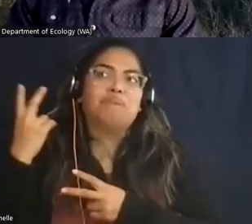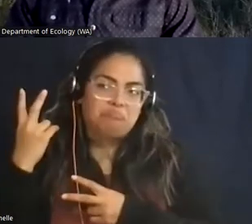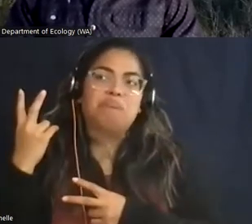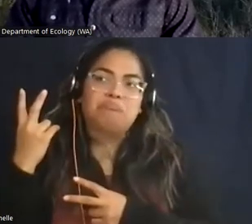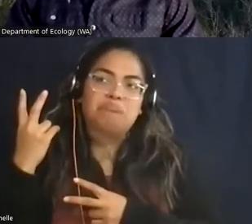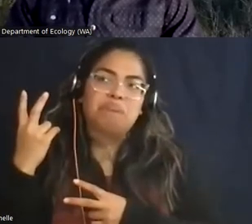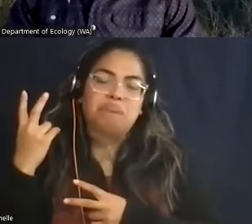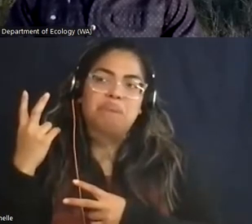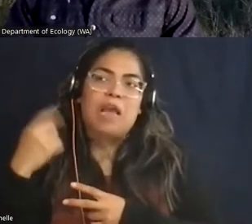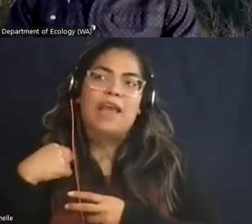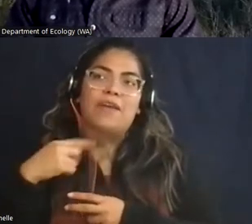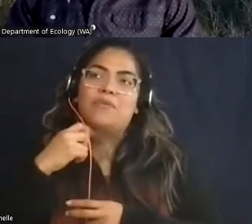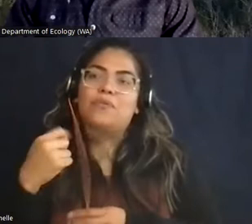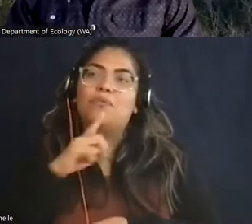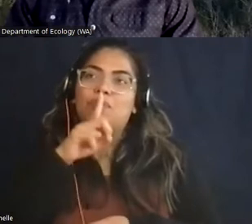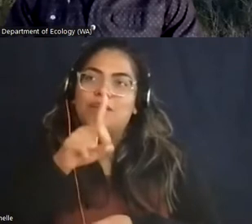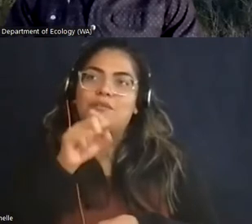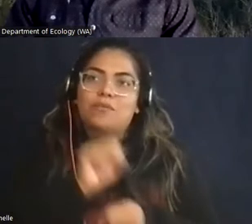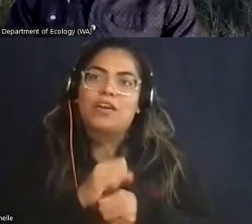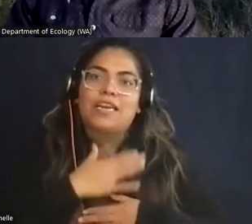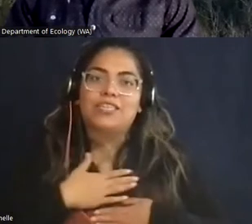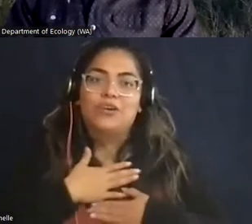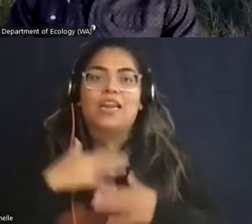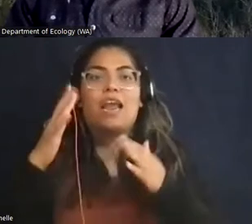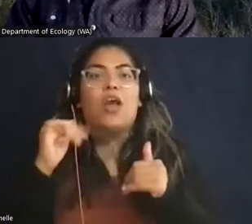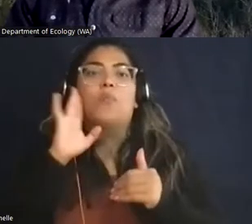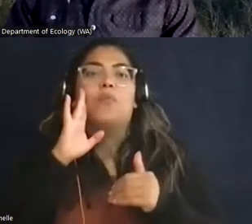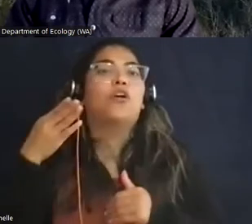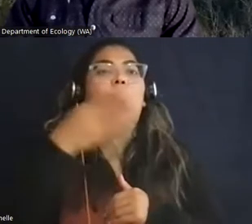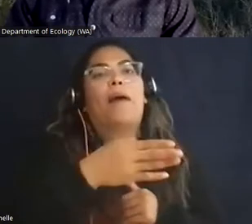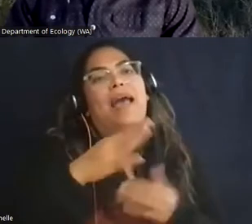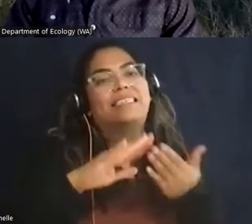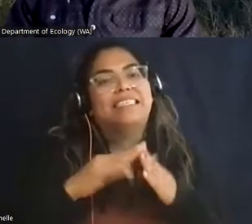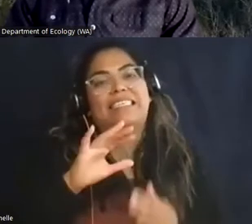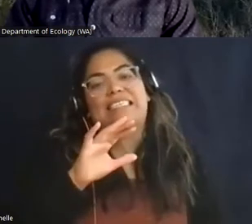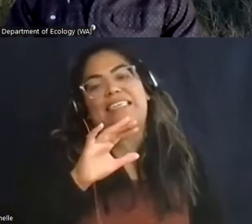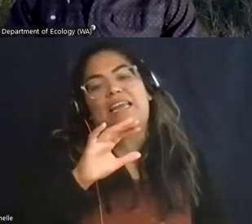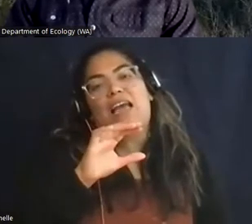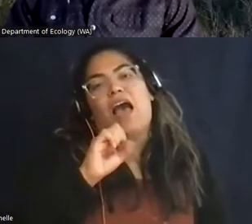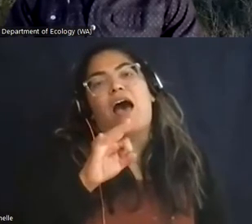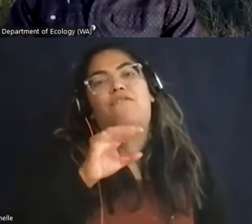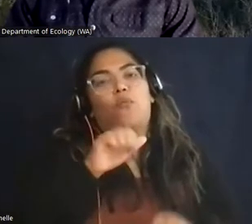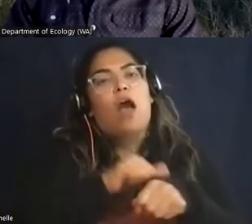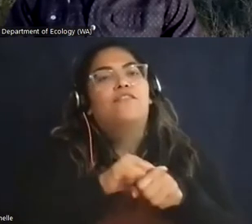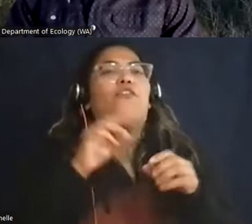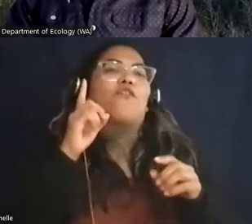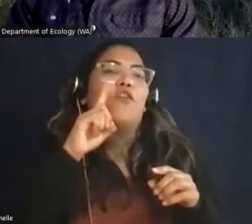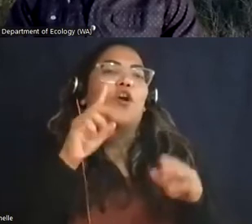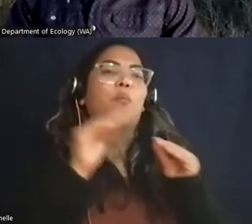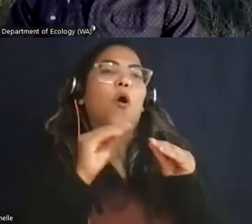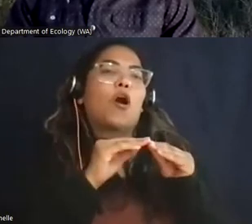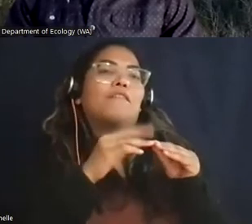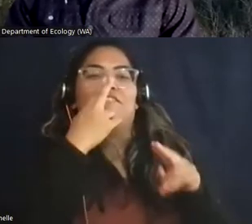i genuinely enjoyed it and i actually hope to go back to city of rocks for more of a leisure experience than a working